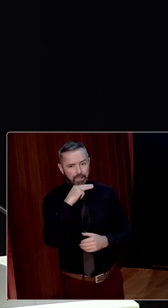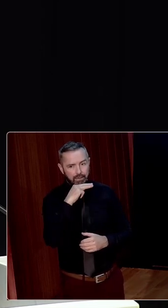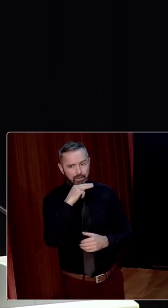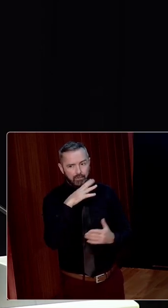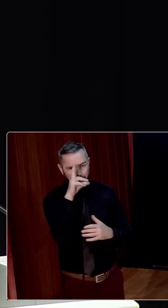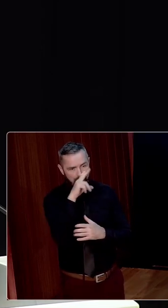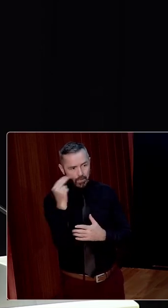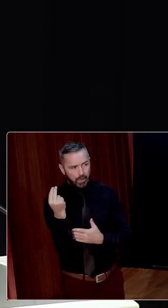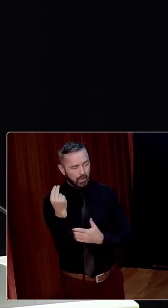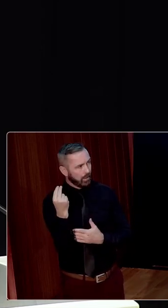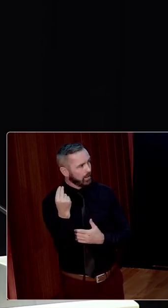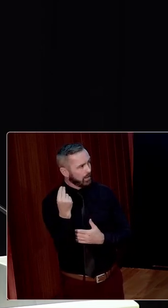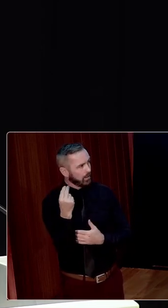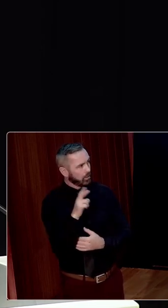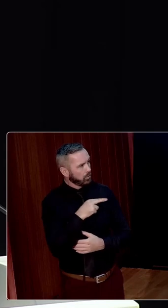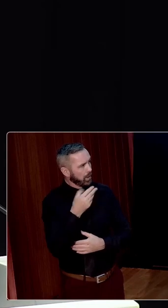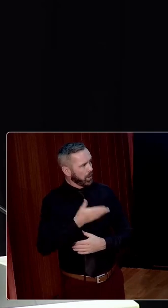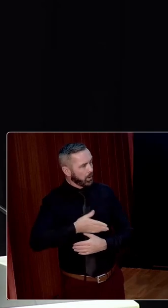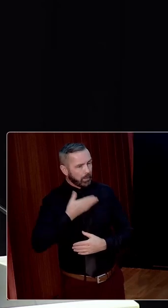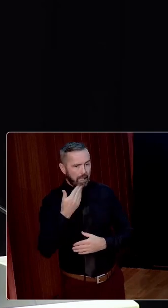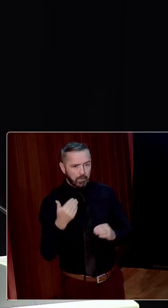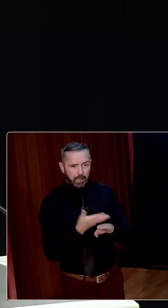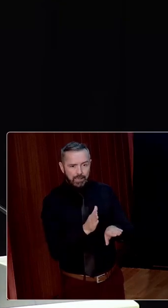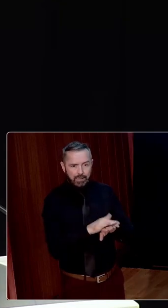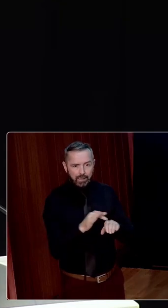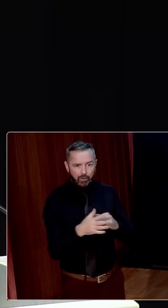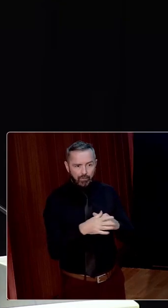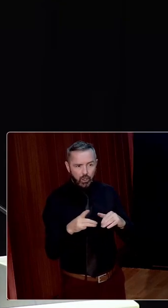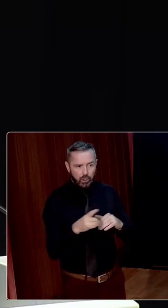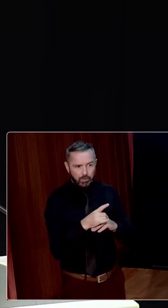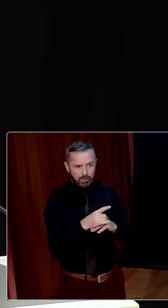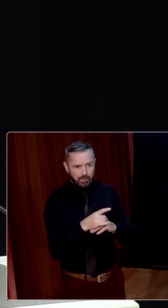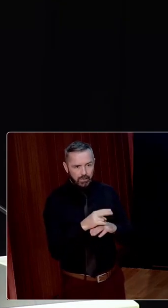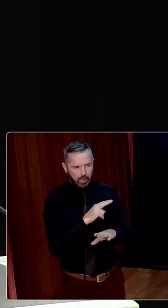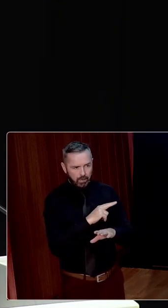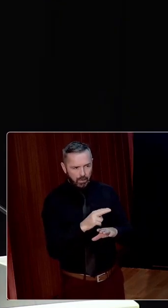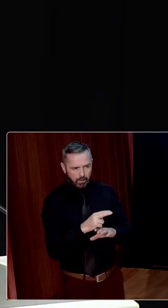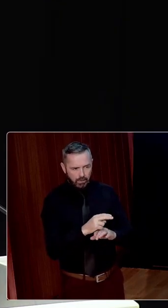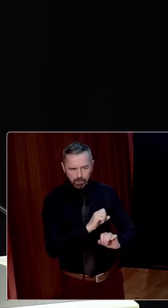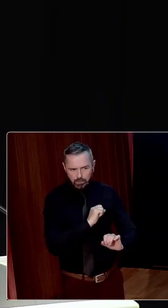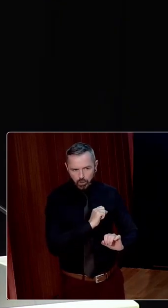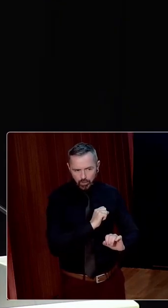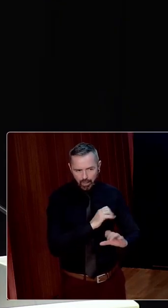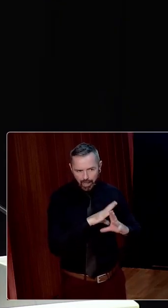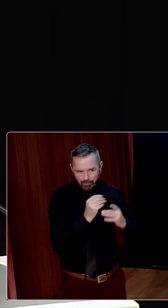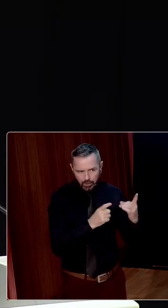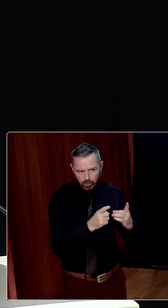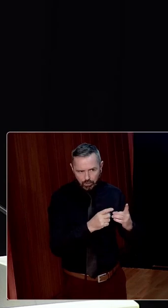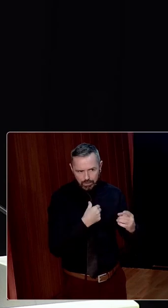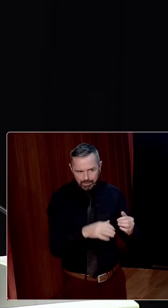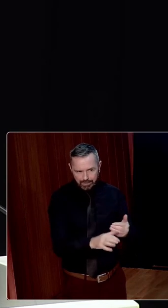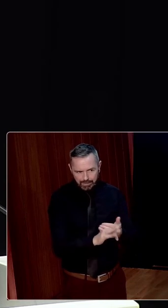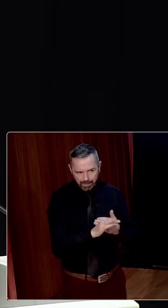example, was clearly upset by the death of her husband and unconvinced that everything possible had been done to save his